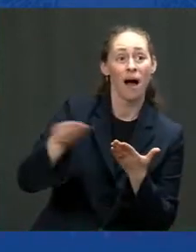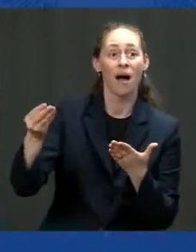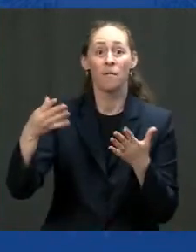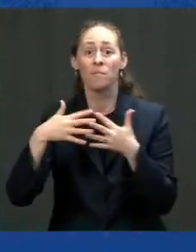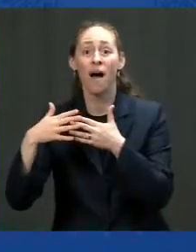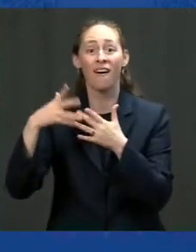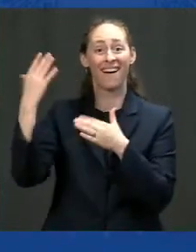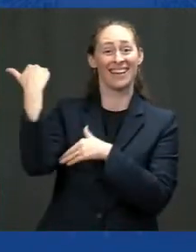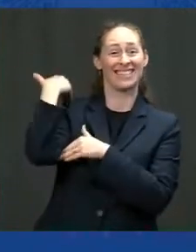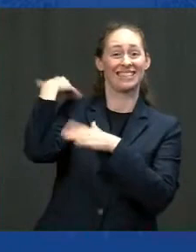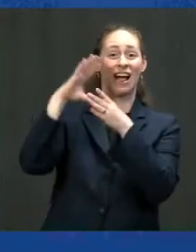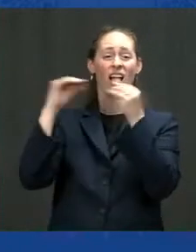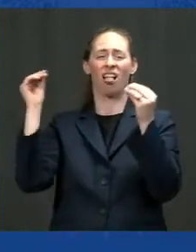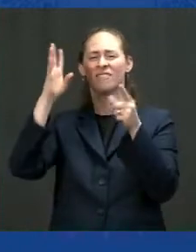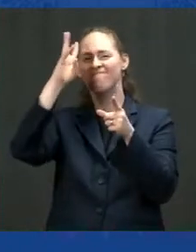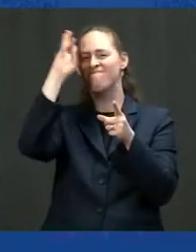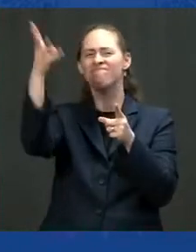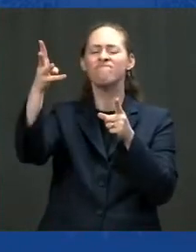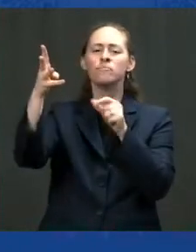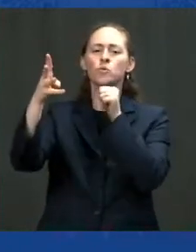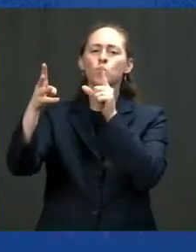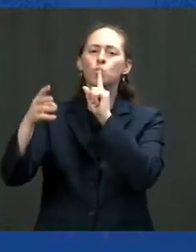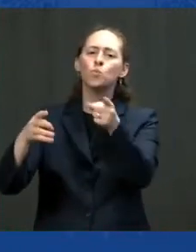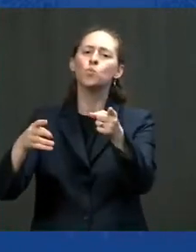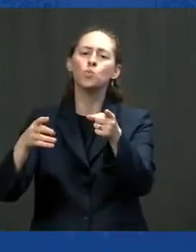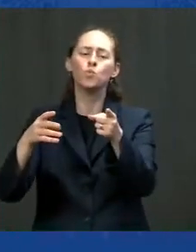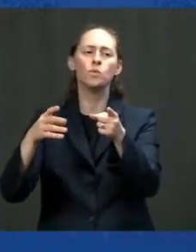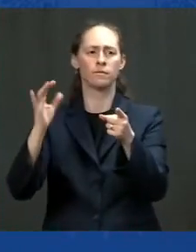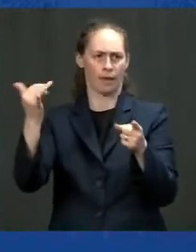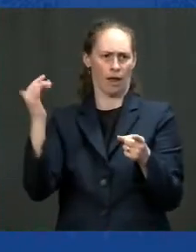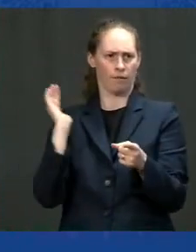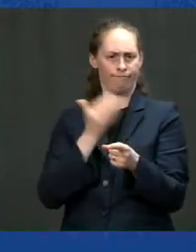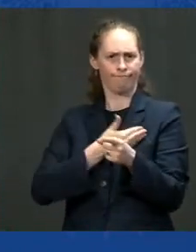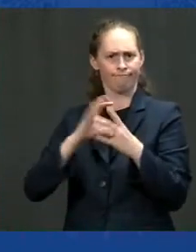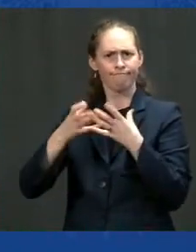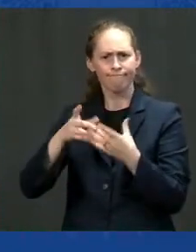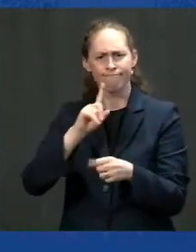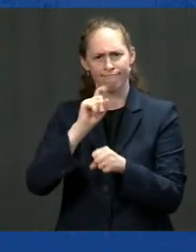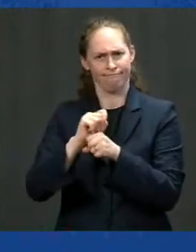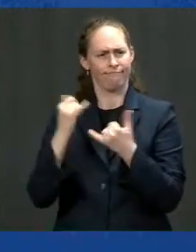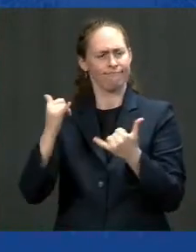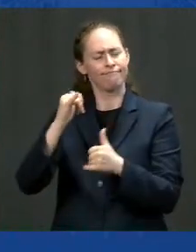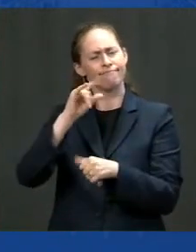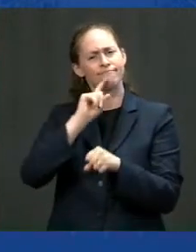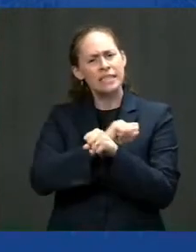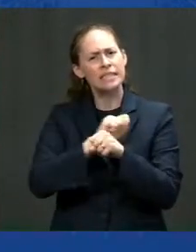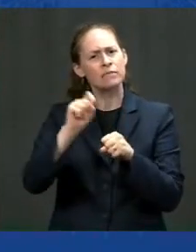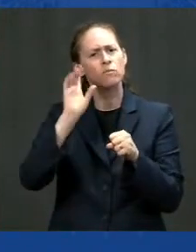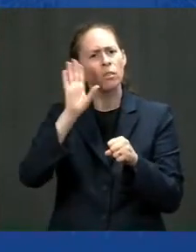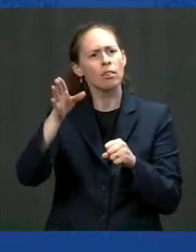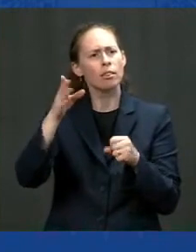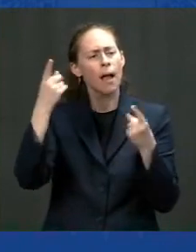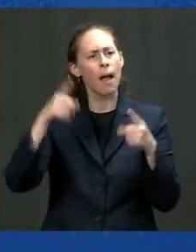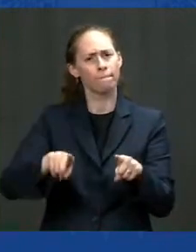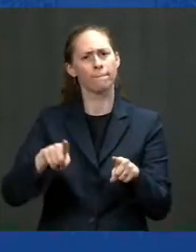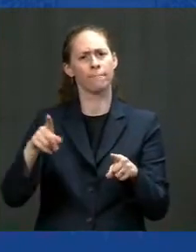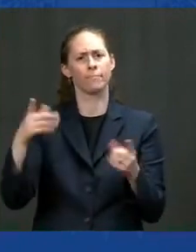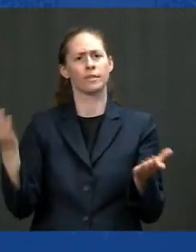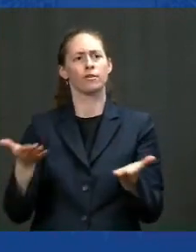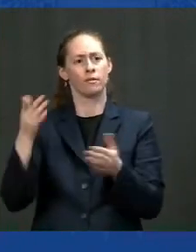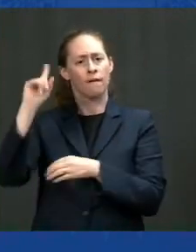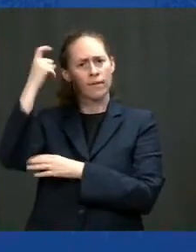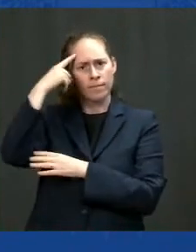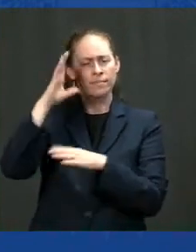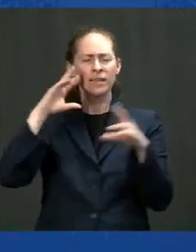Buy America a reality. And I'm putting the weight of the federal government behind that commitment with made-in